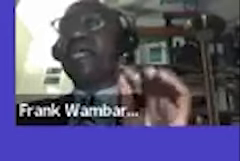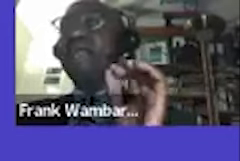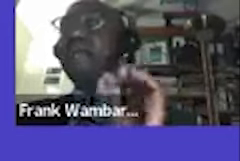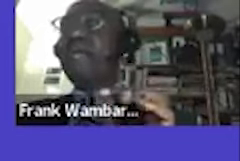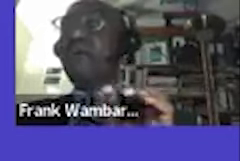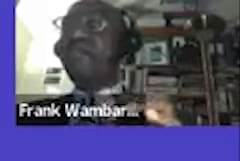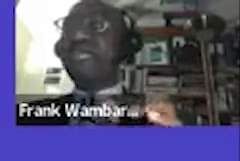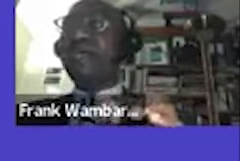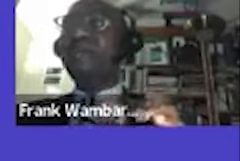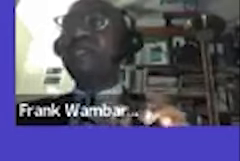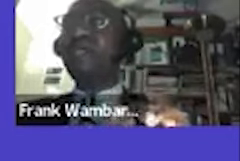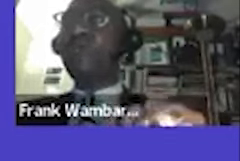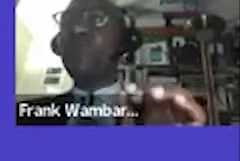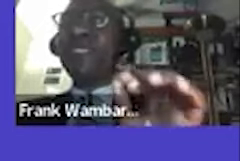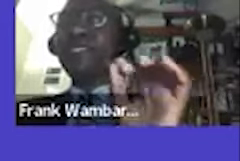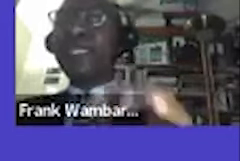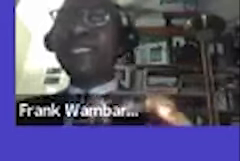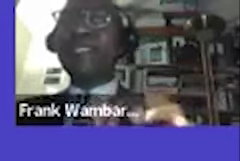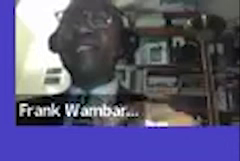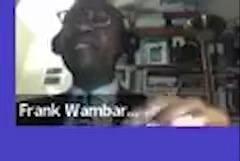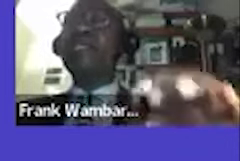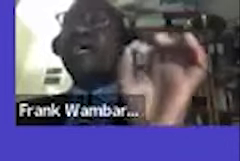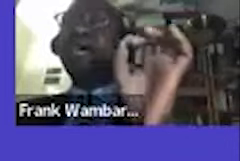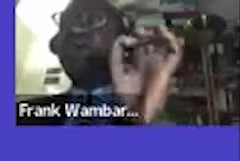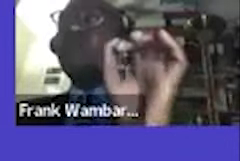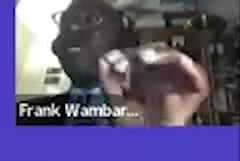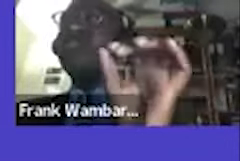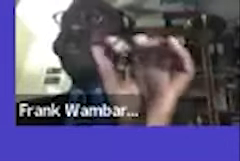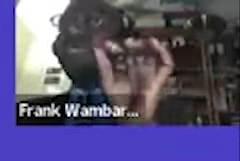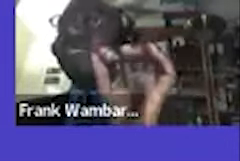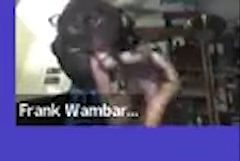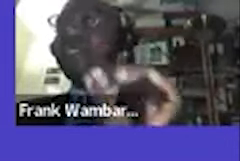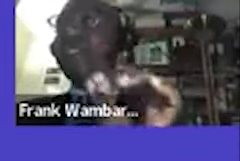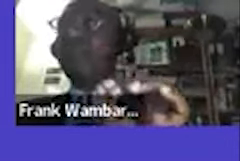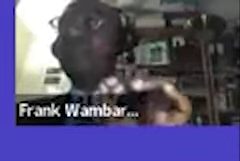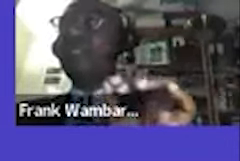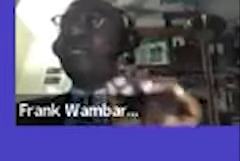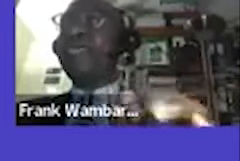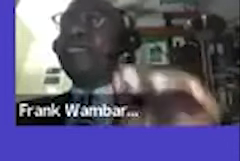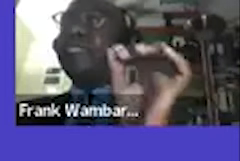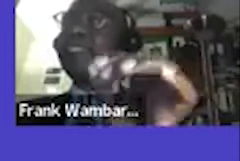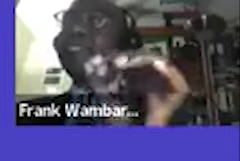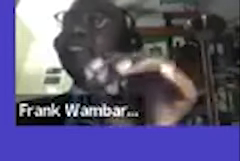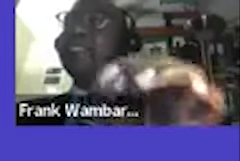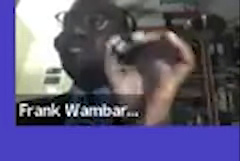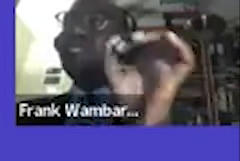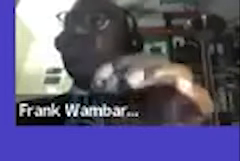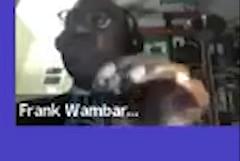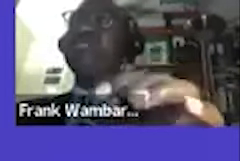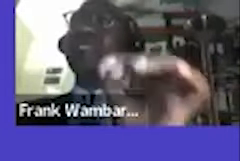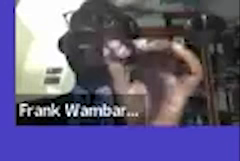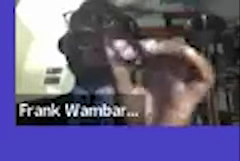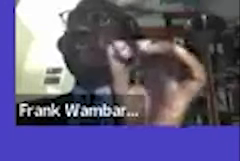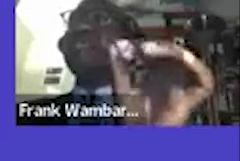said they have a labor officer who is located uh who can do attestation he attests the